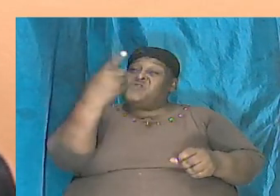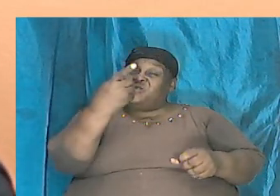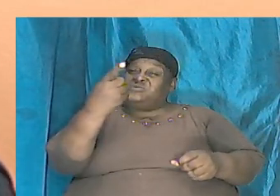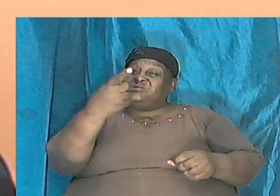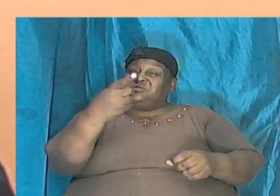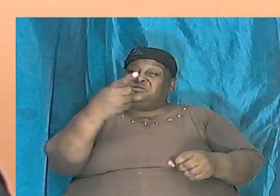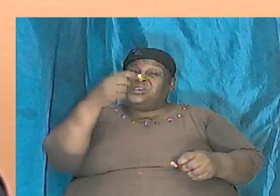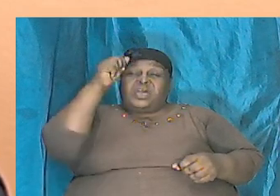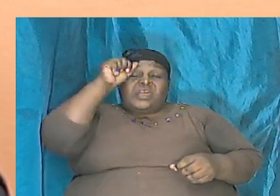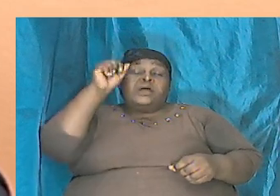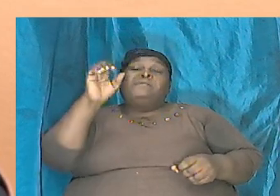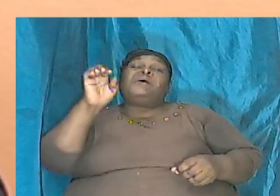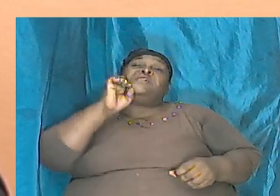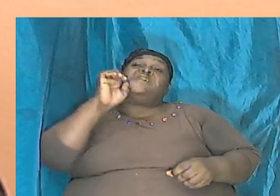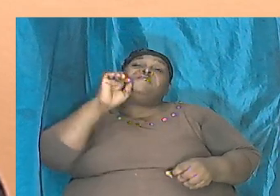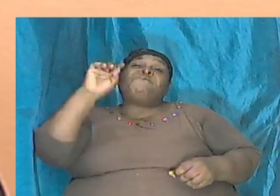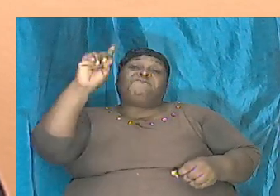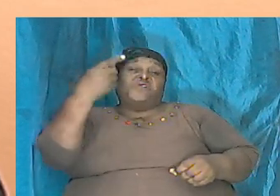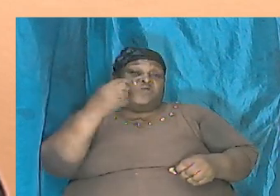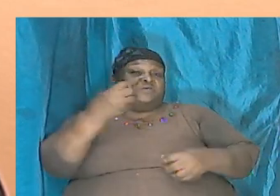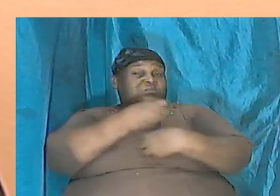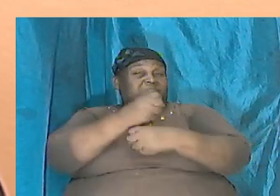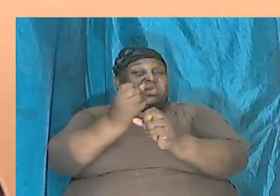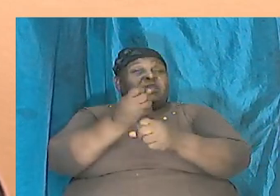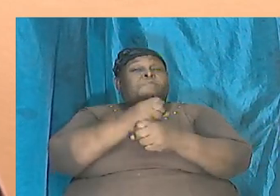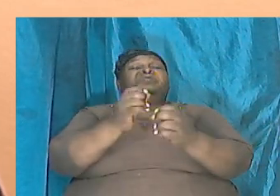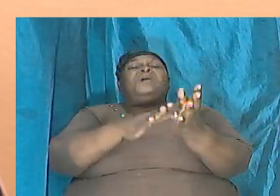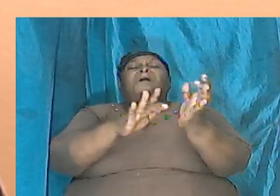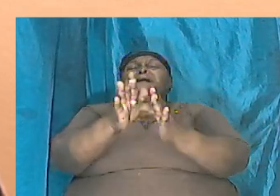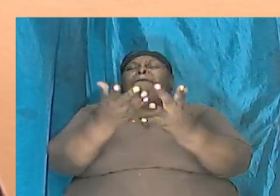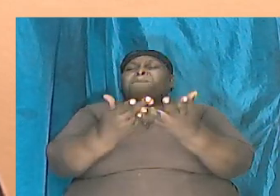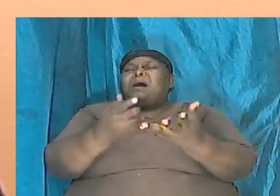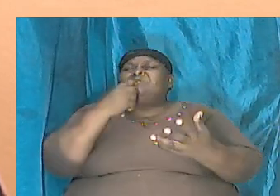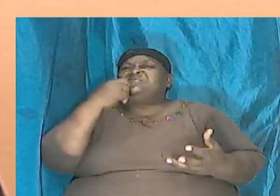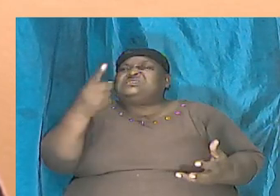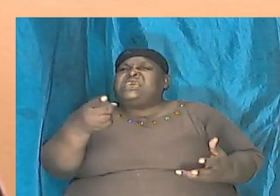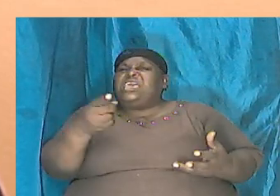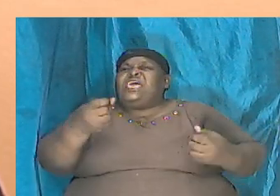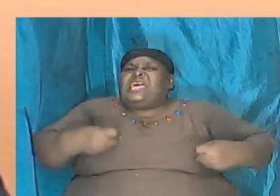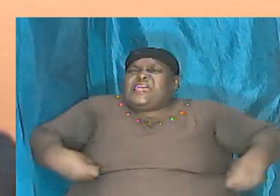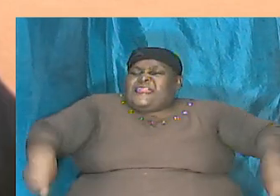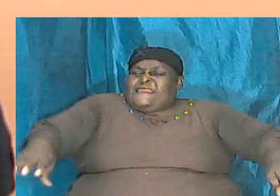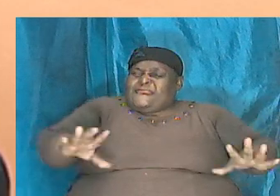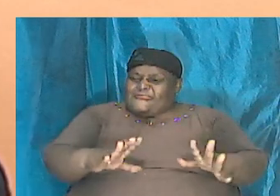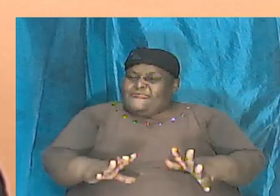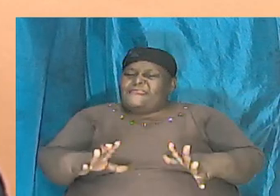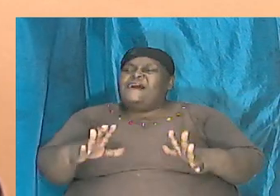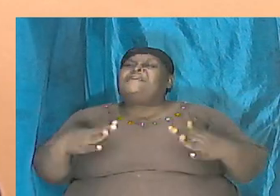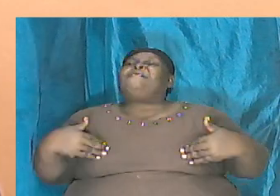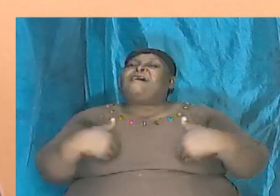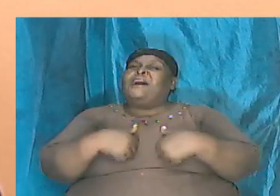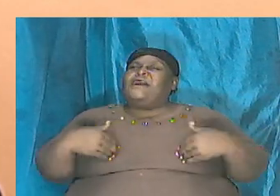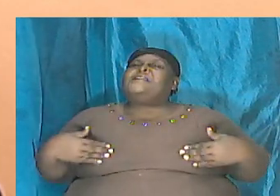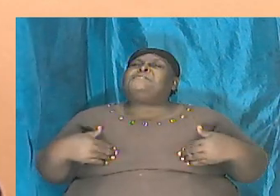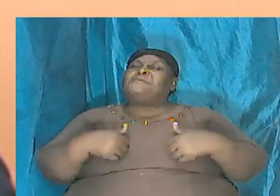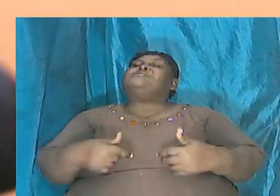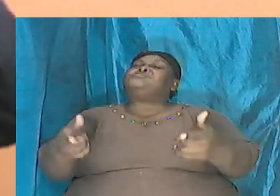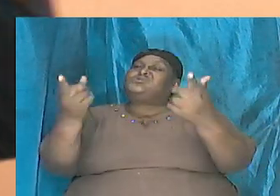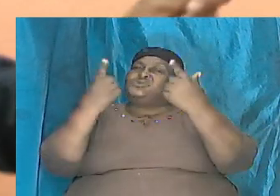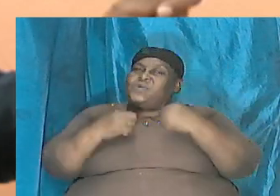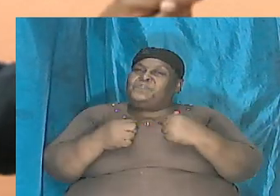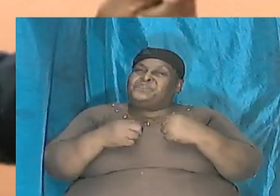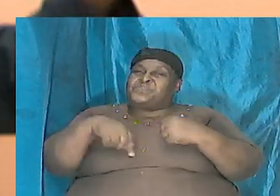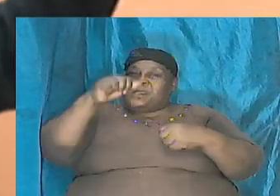Eve was made first. If the Bible said at a particular day the land animals came, then the land animals came.